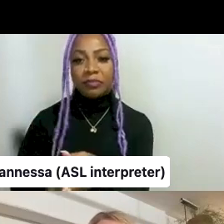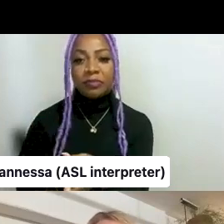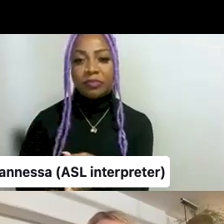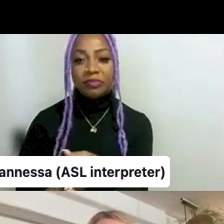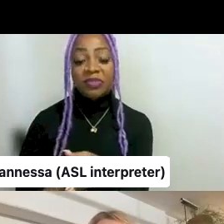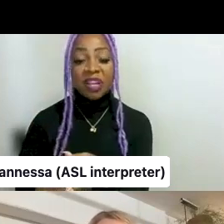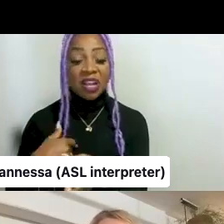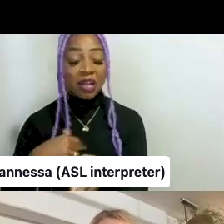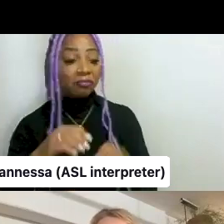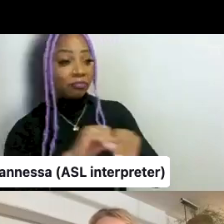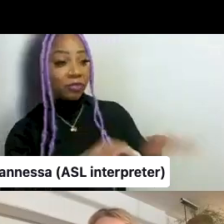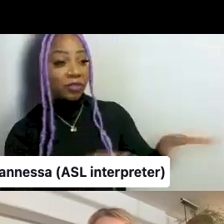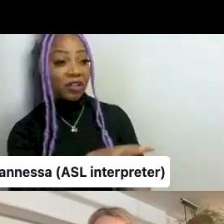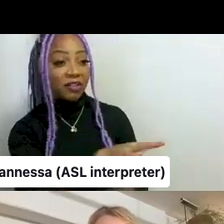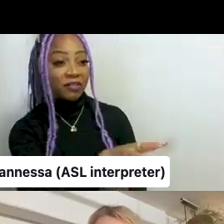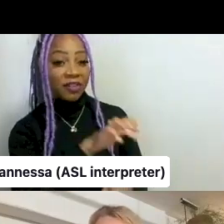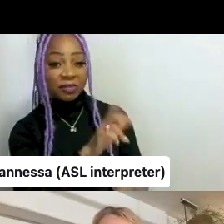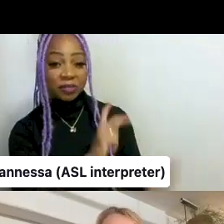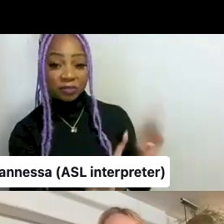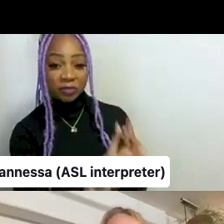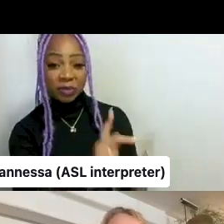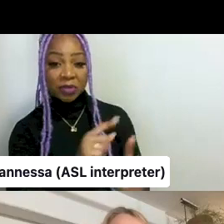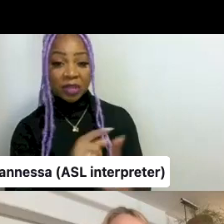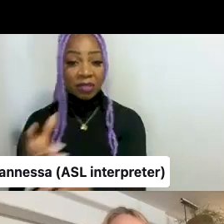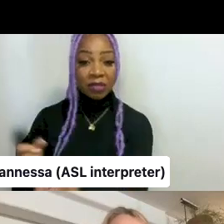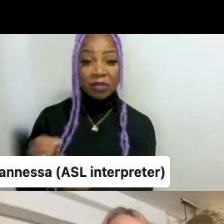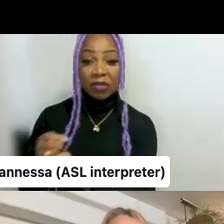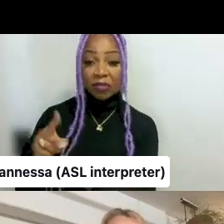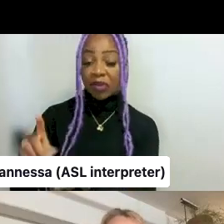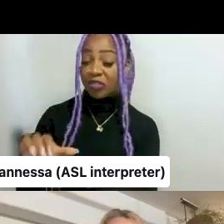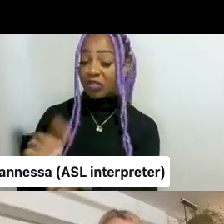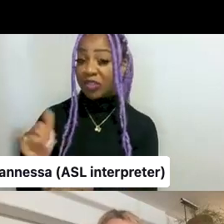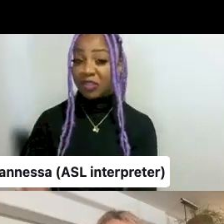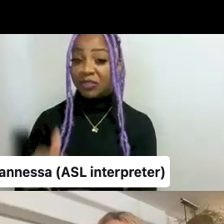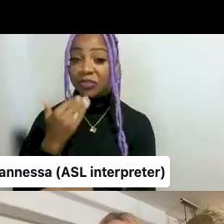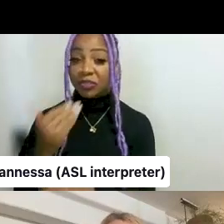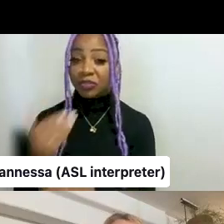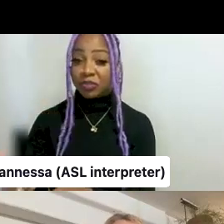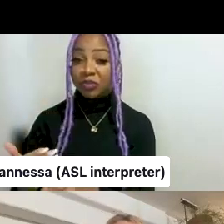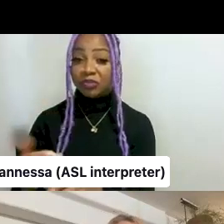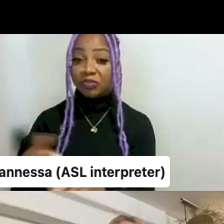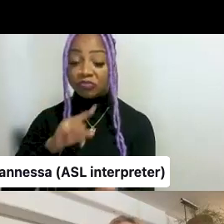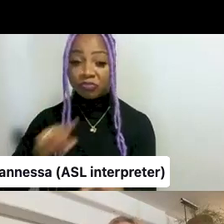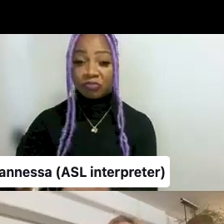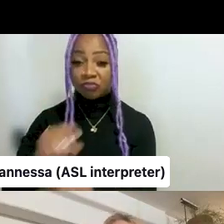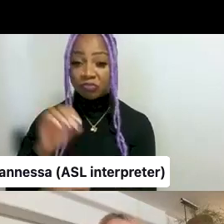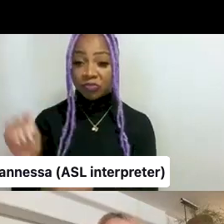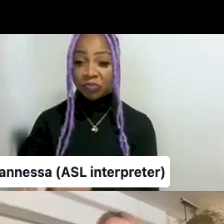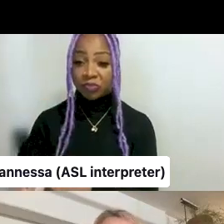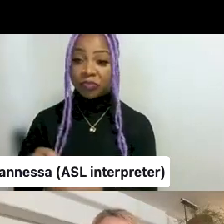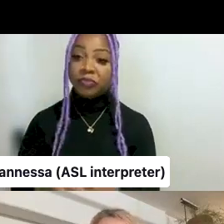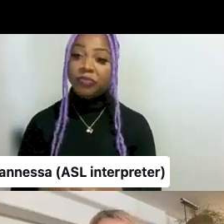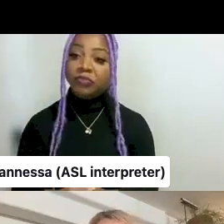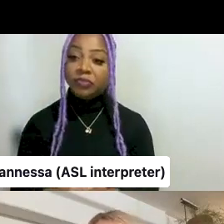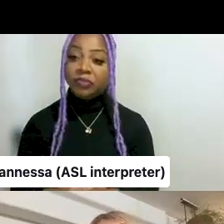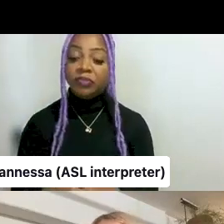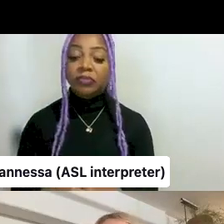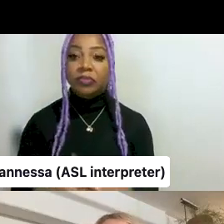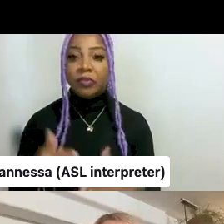people is a really great response rate. Um, and it was overwhelmingly